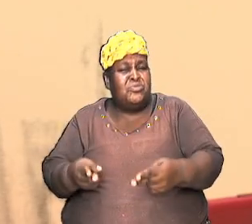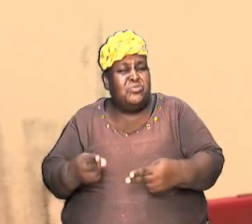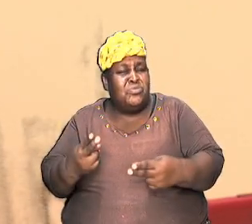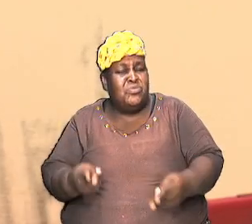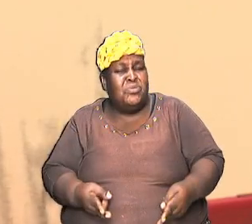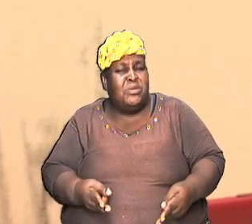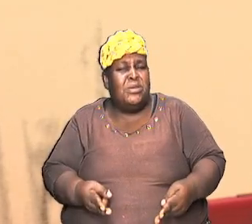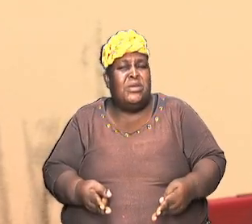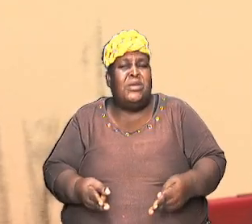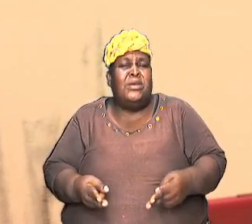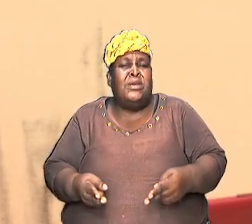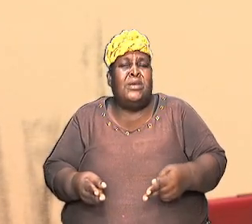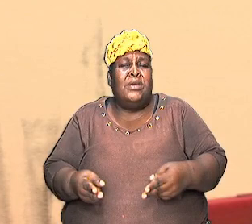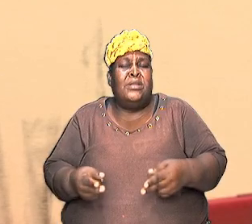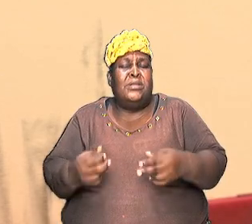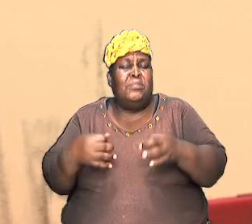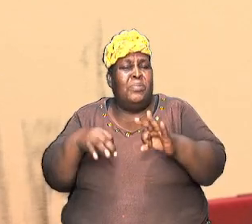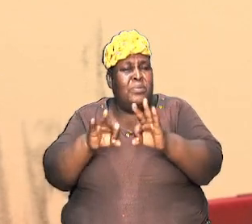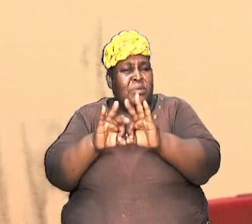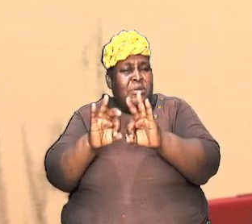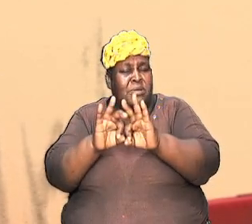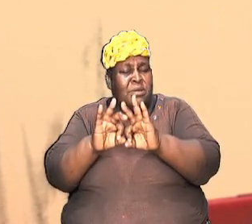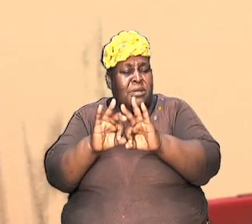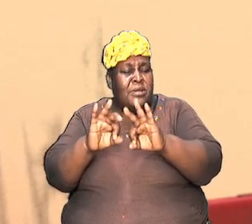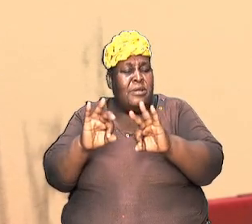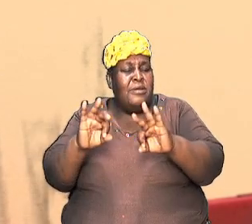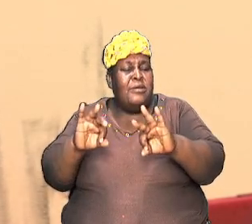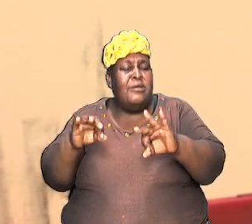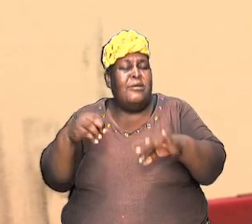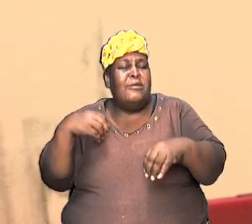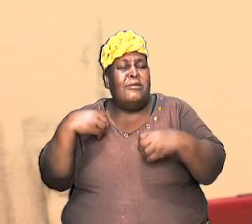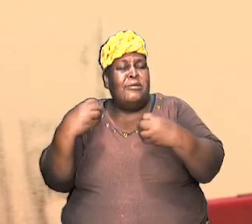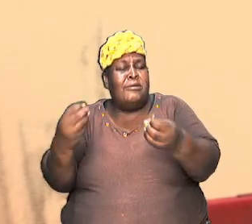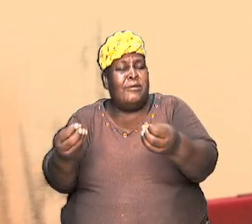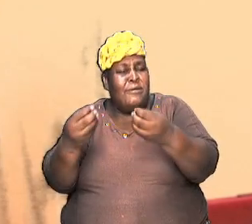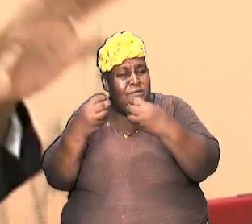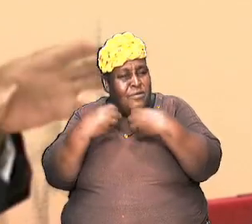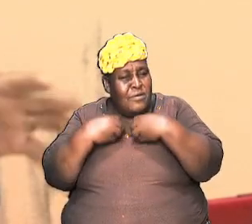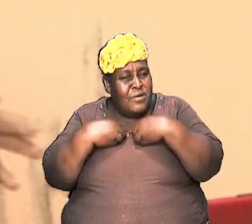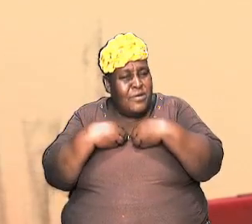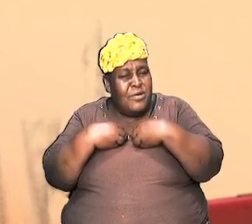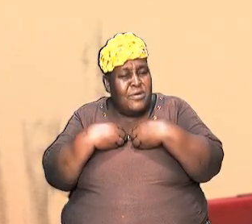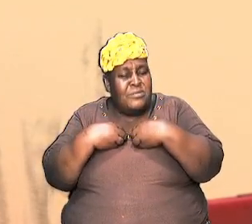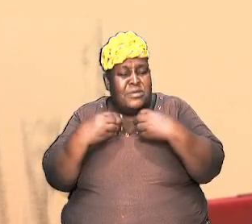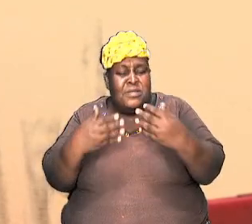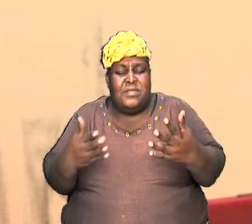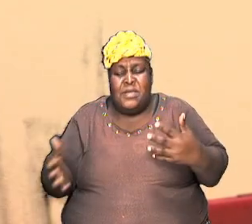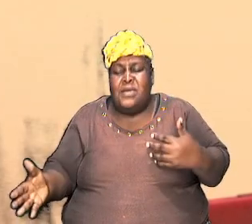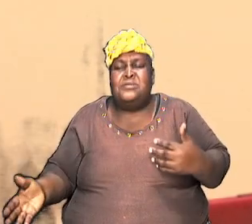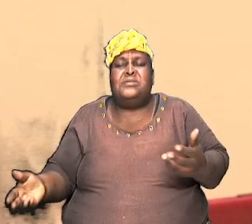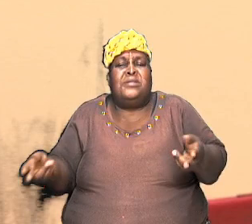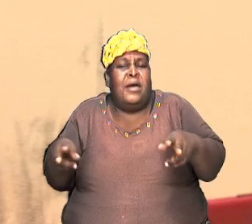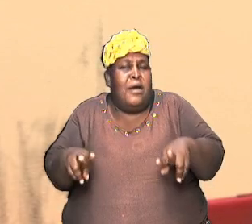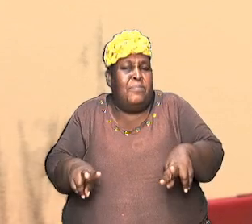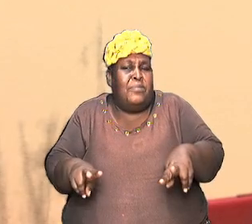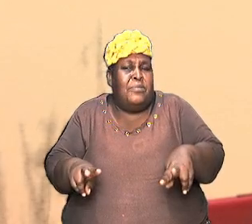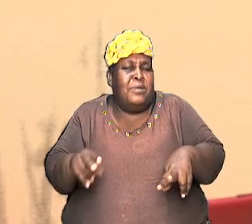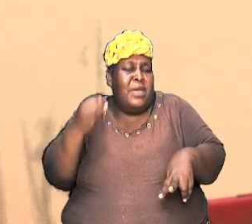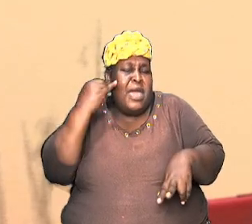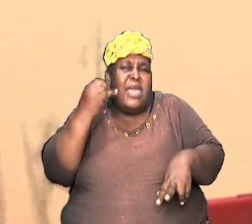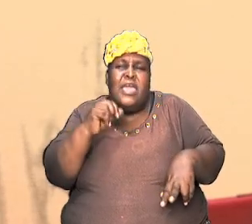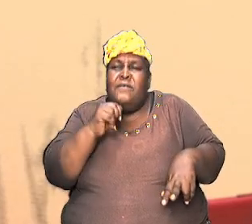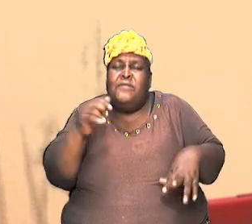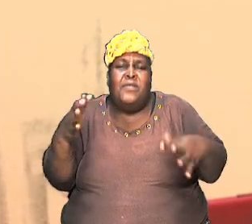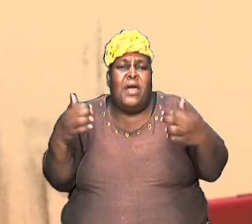prophetic. So it gives us a background of the things that has happened. If we did not have